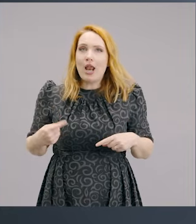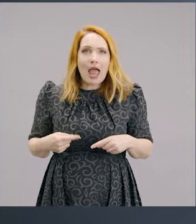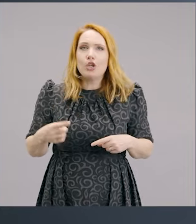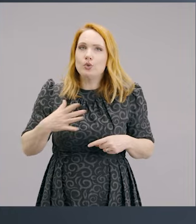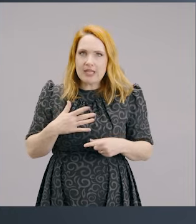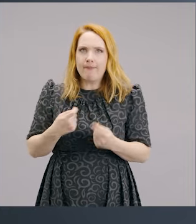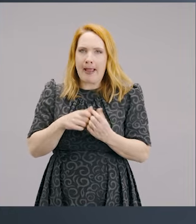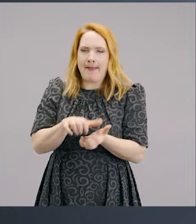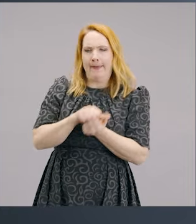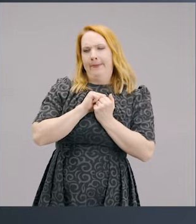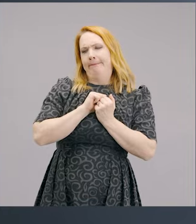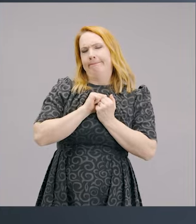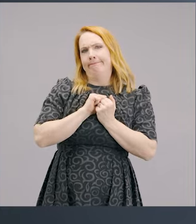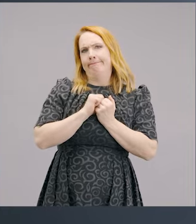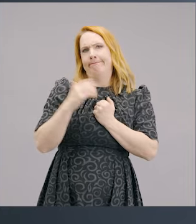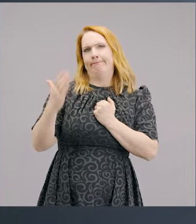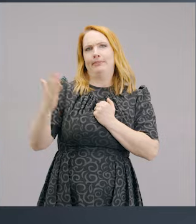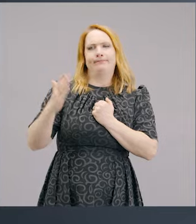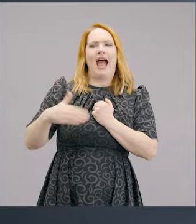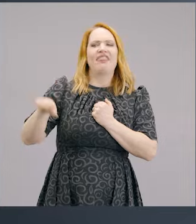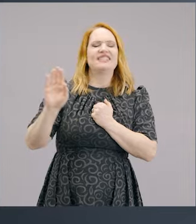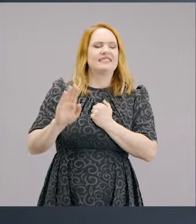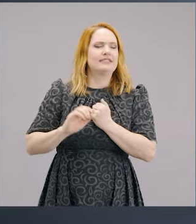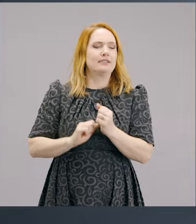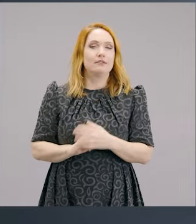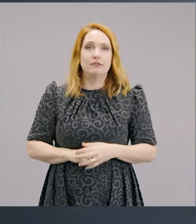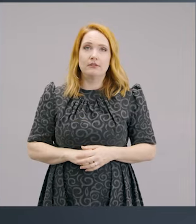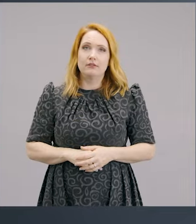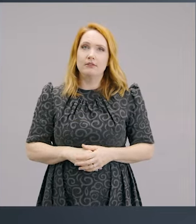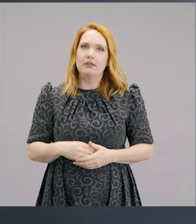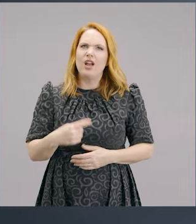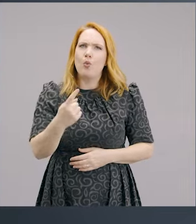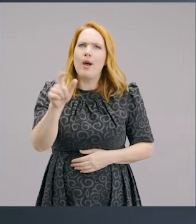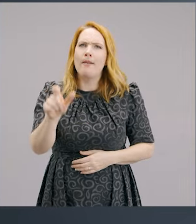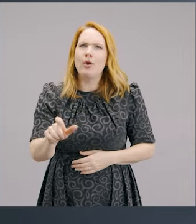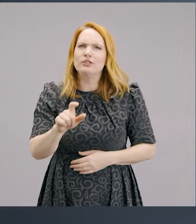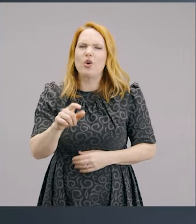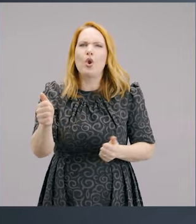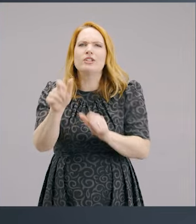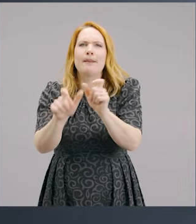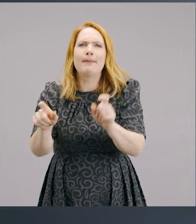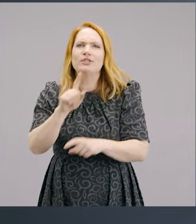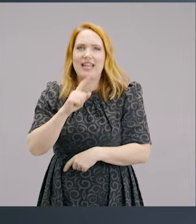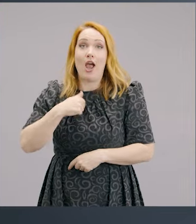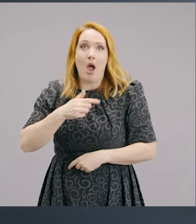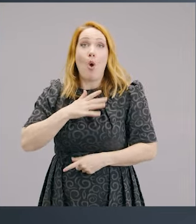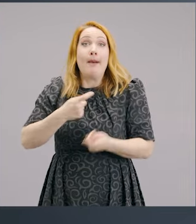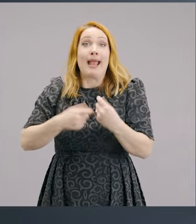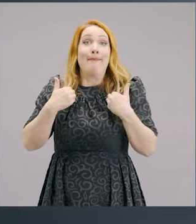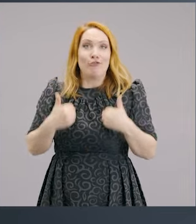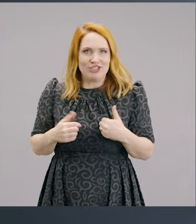become like that. You know, some people have said to me over the years, I want to make an enormous amount of money because then I want to be incredibly generous.